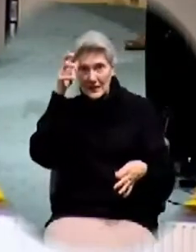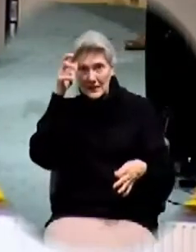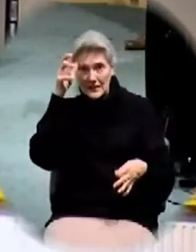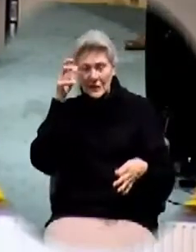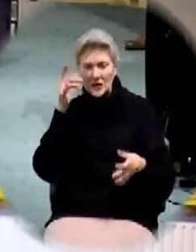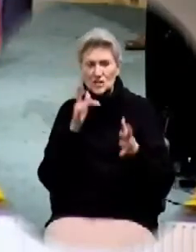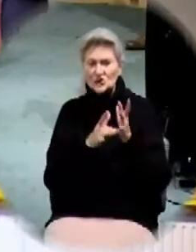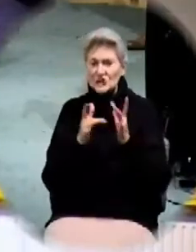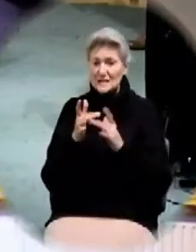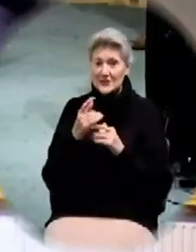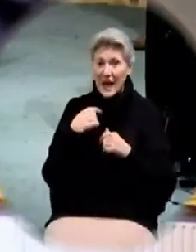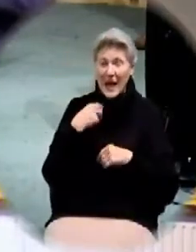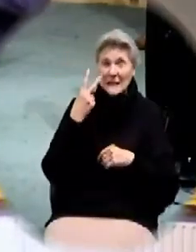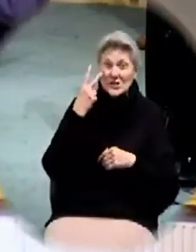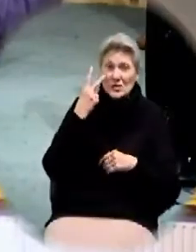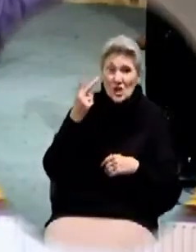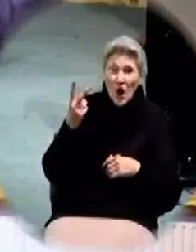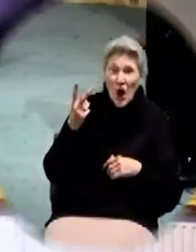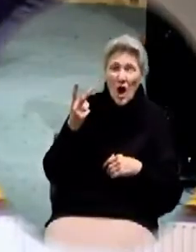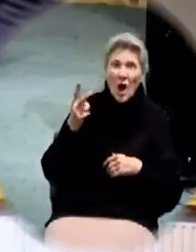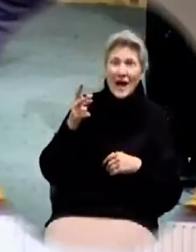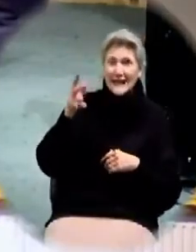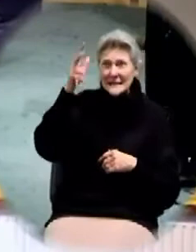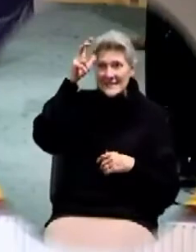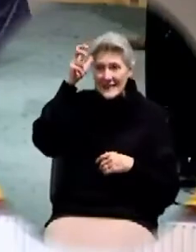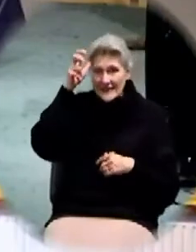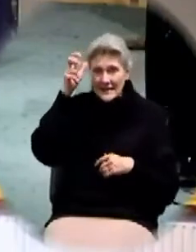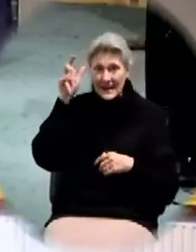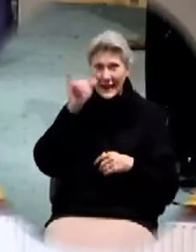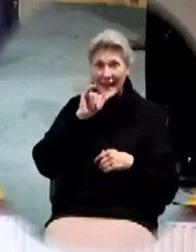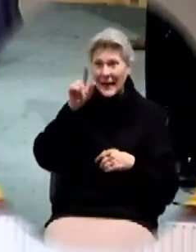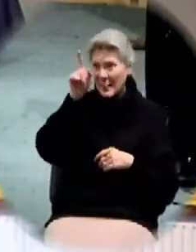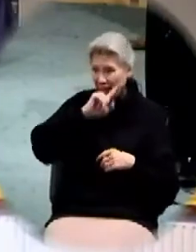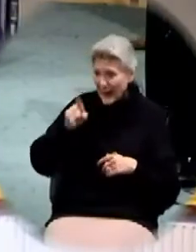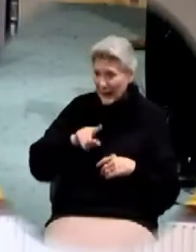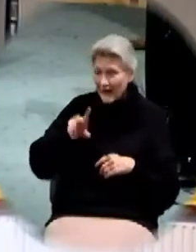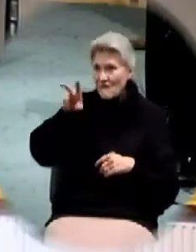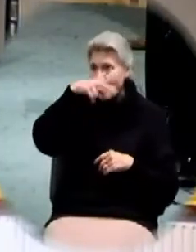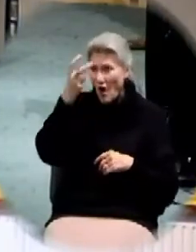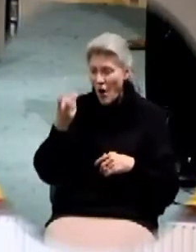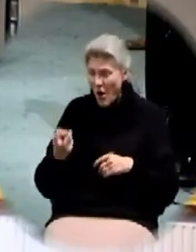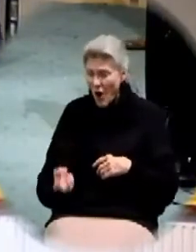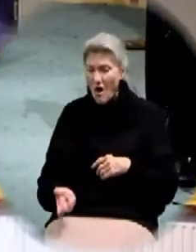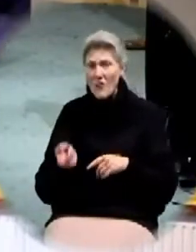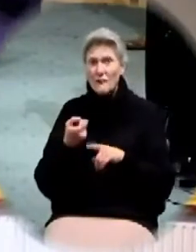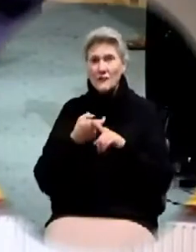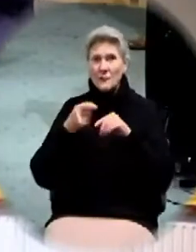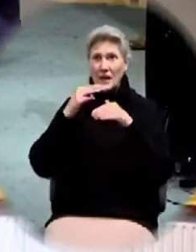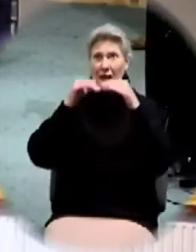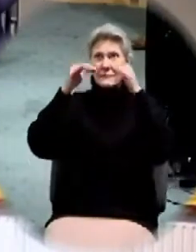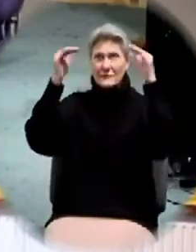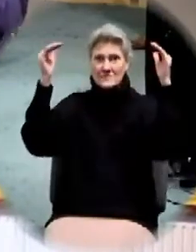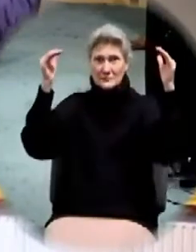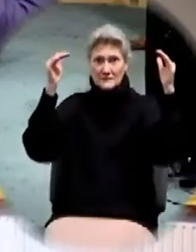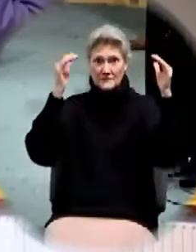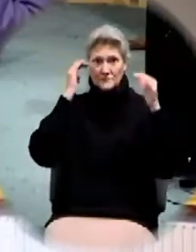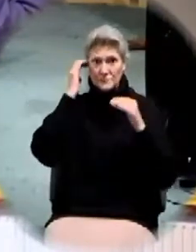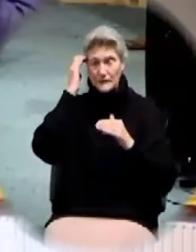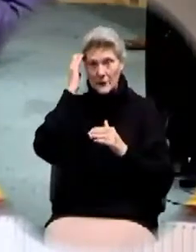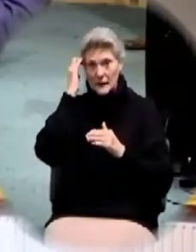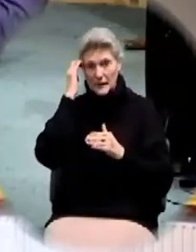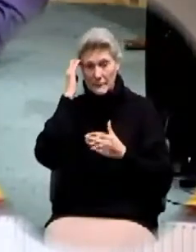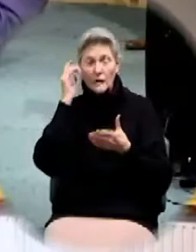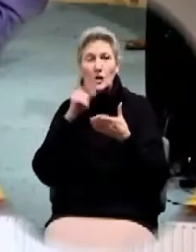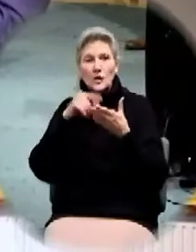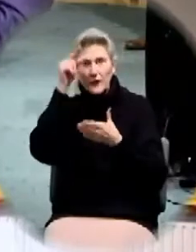lightning fall from the heavens you know what he was saying it's not that Satan was in heaven at that time and fell out no what he said this if you